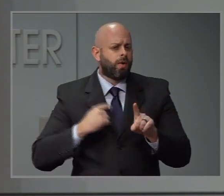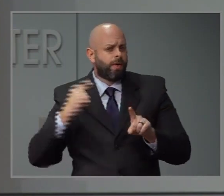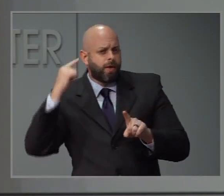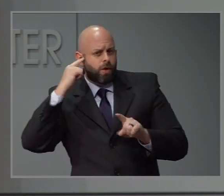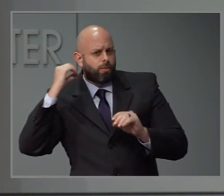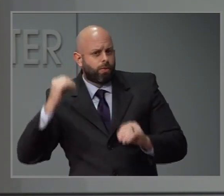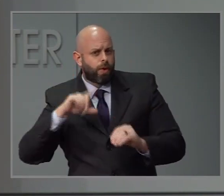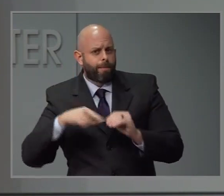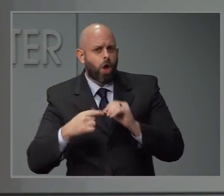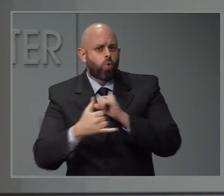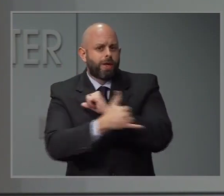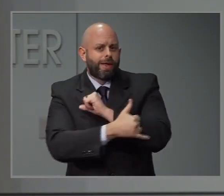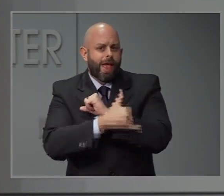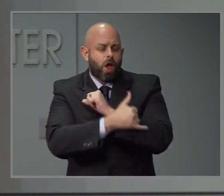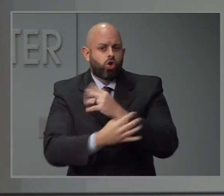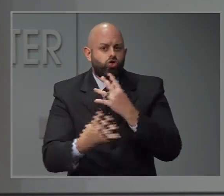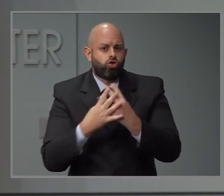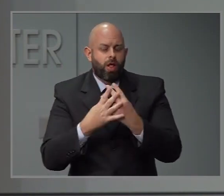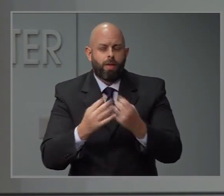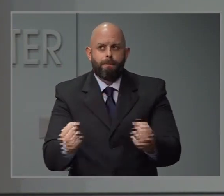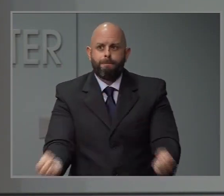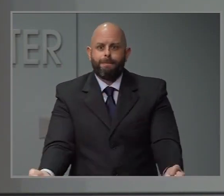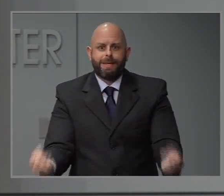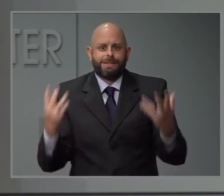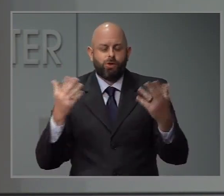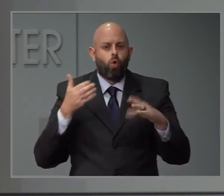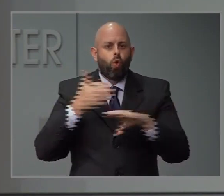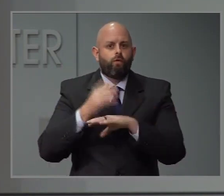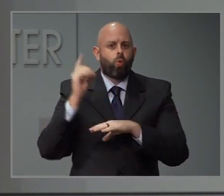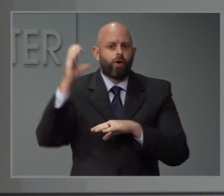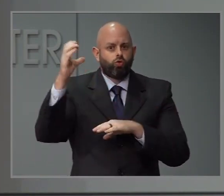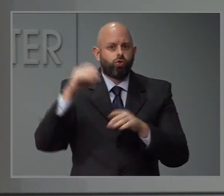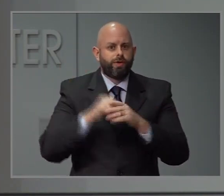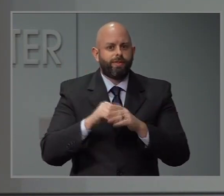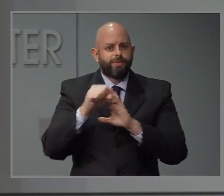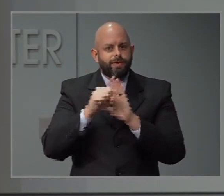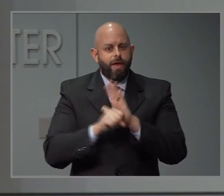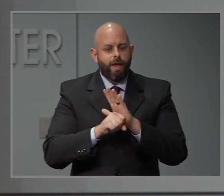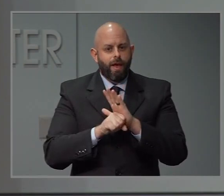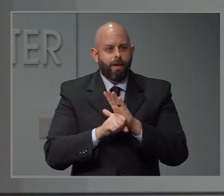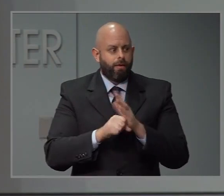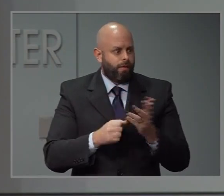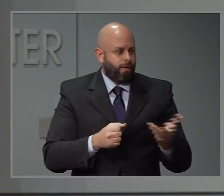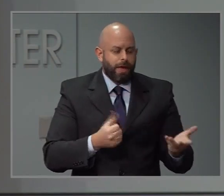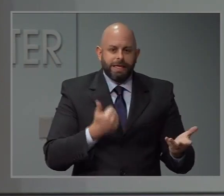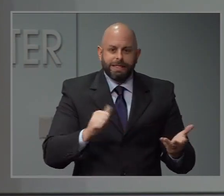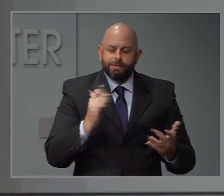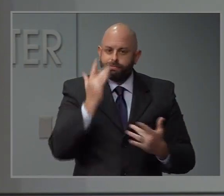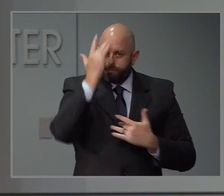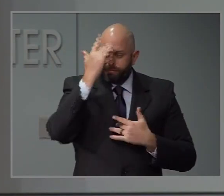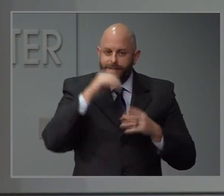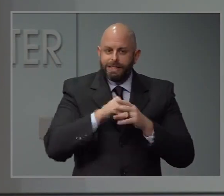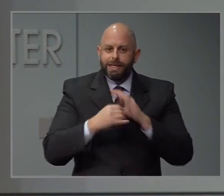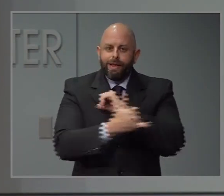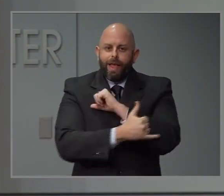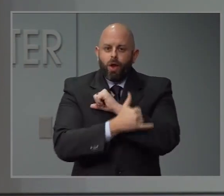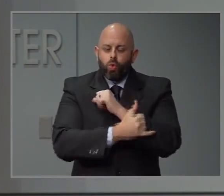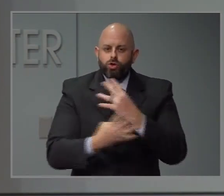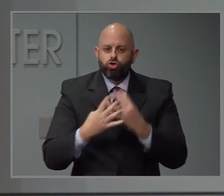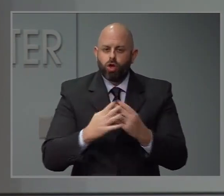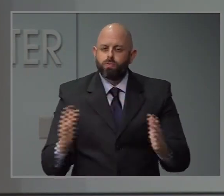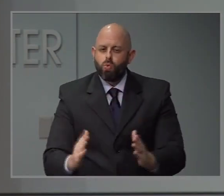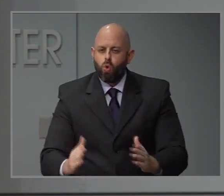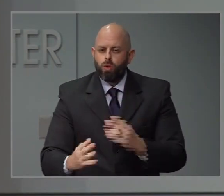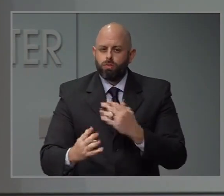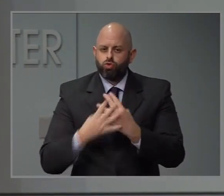we have roughly 100. And if there are any, I'd appreciate that information. I'm just curious as to whether or not